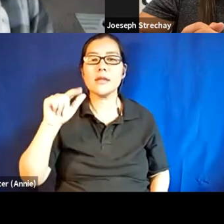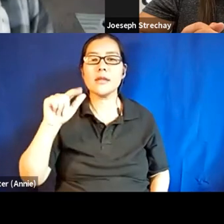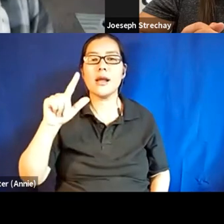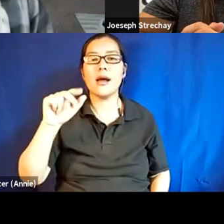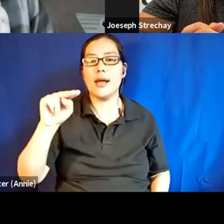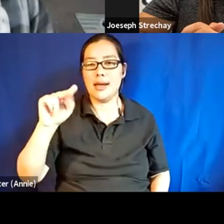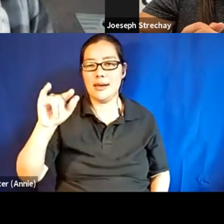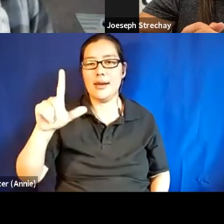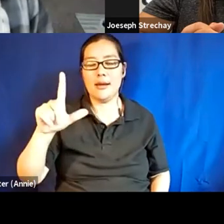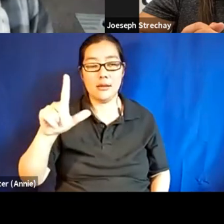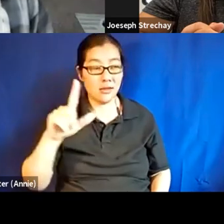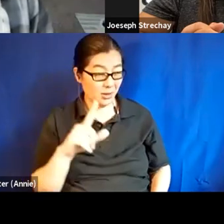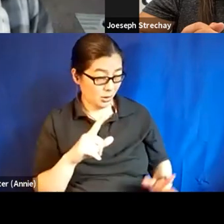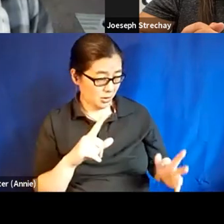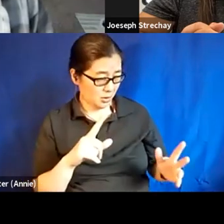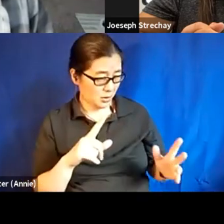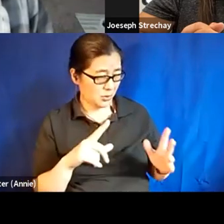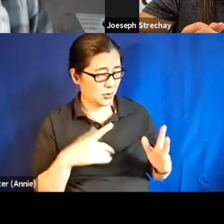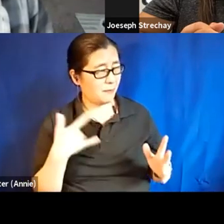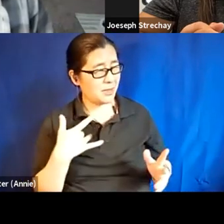can't say easier. Um,